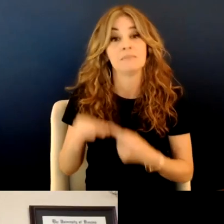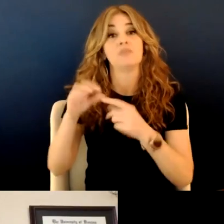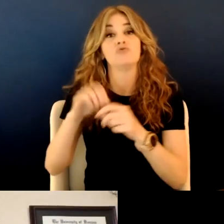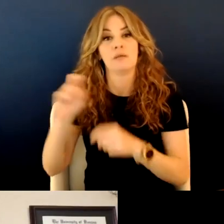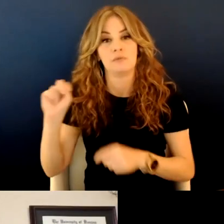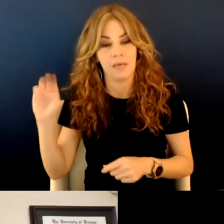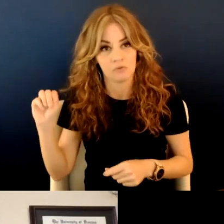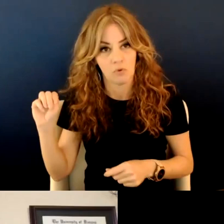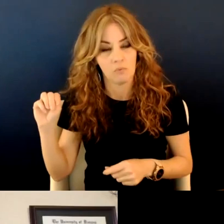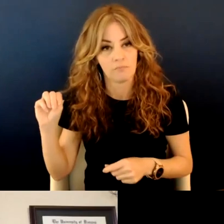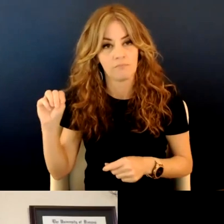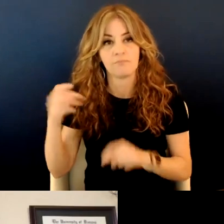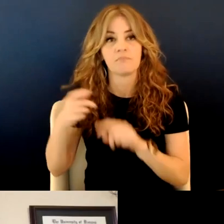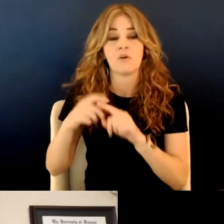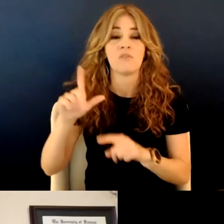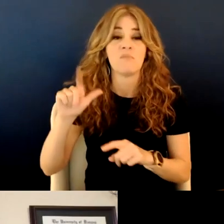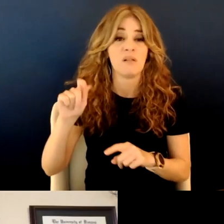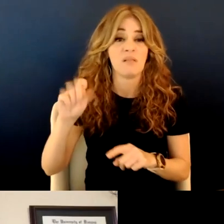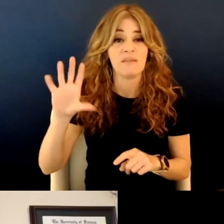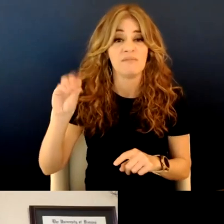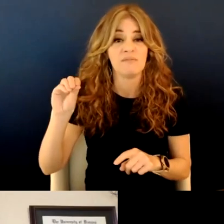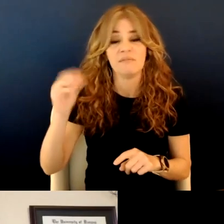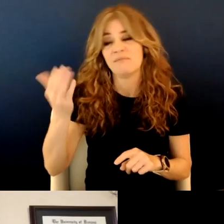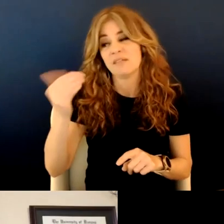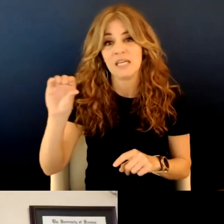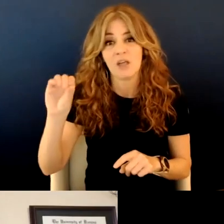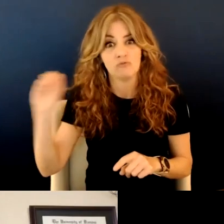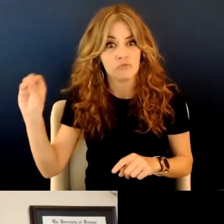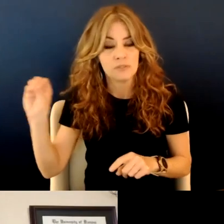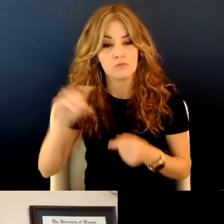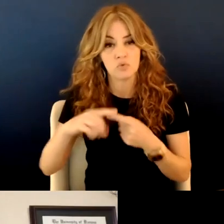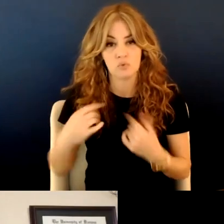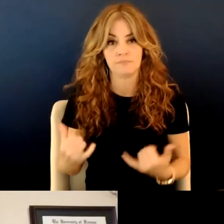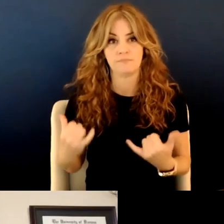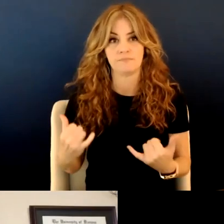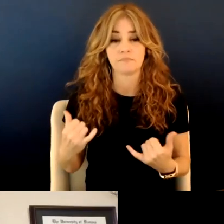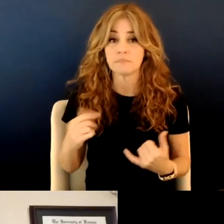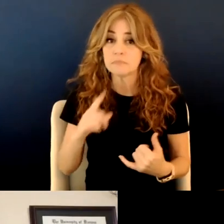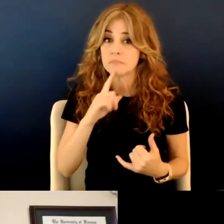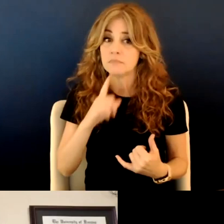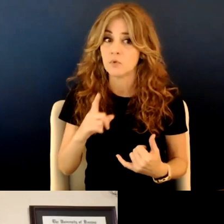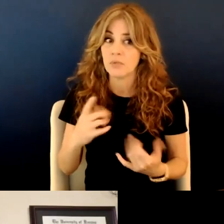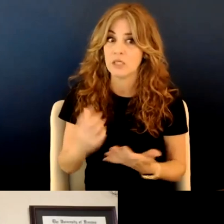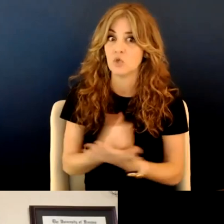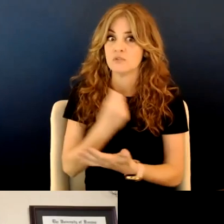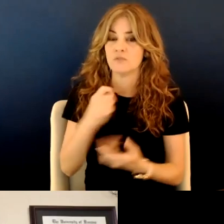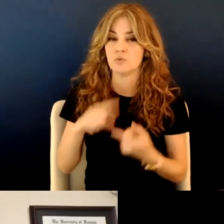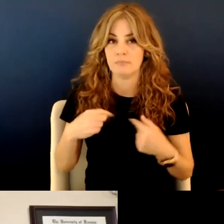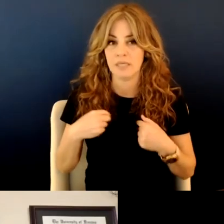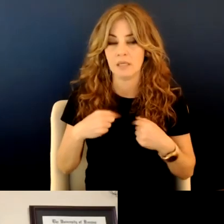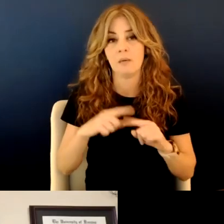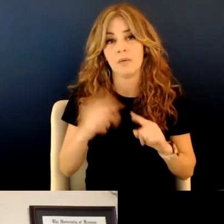um, from the late 1500s until the present day. So it was very useful for me. Um, I can tell you though,